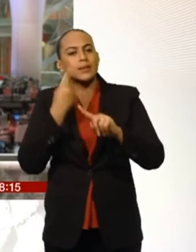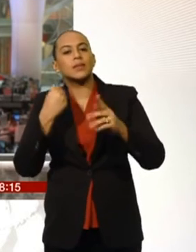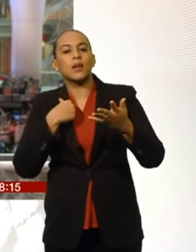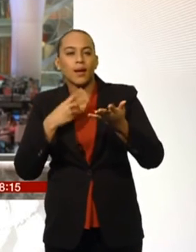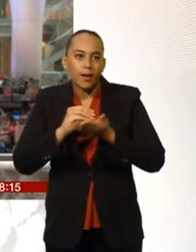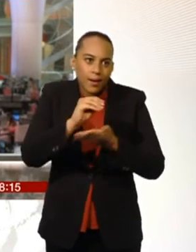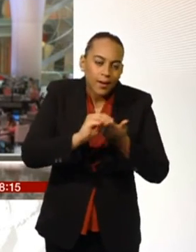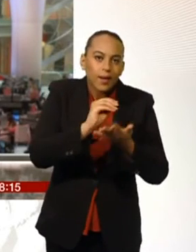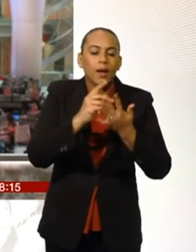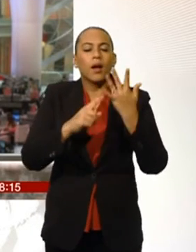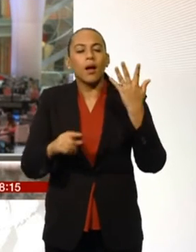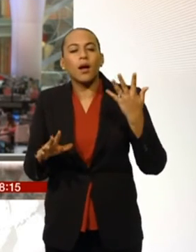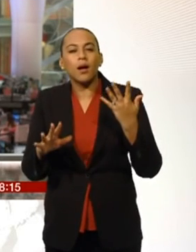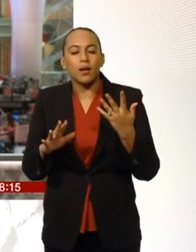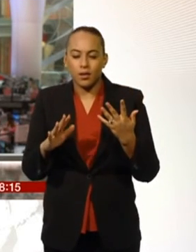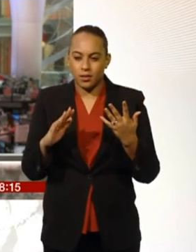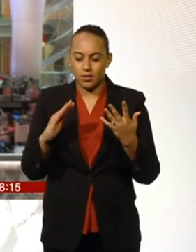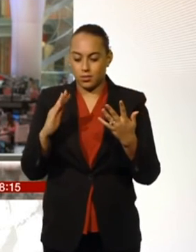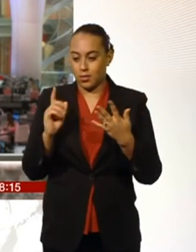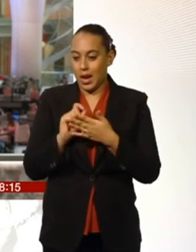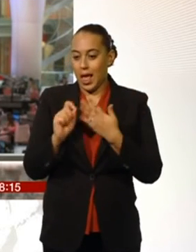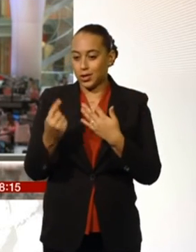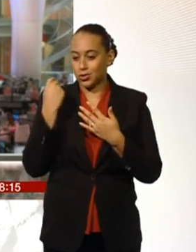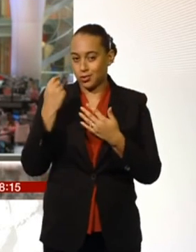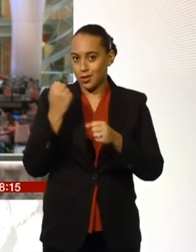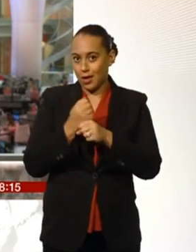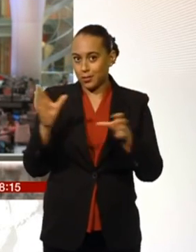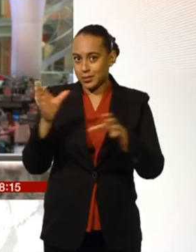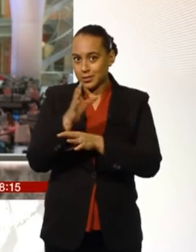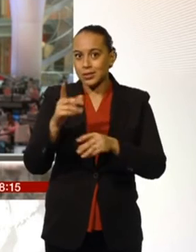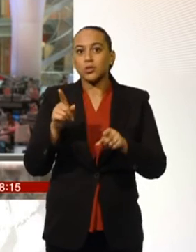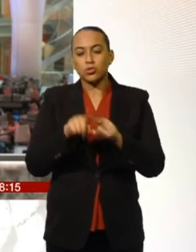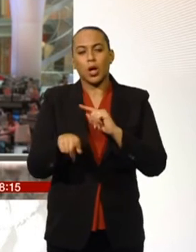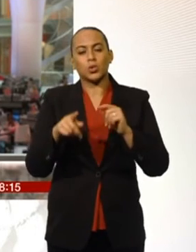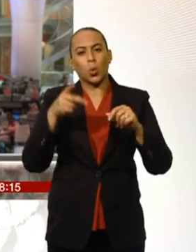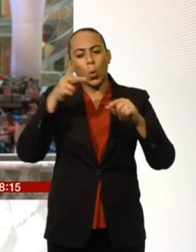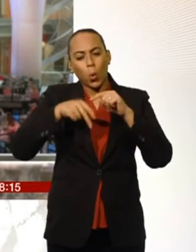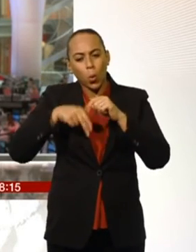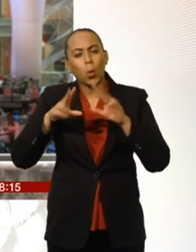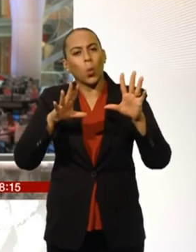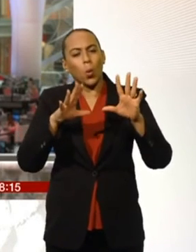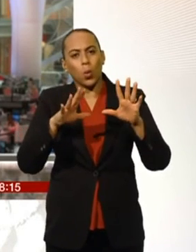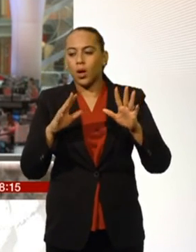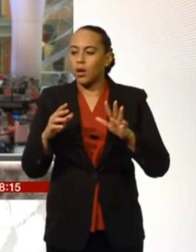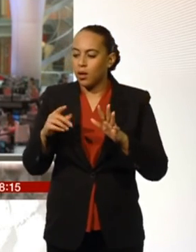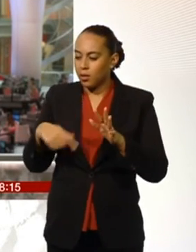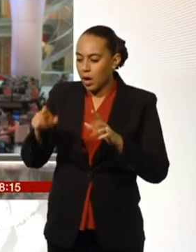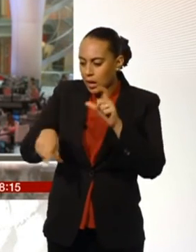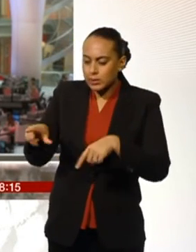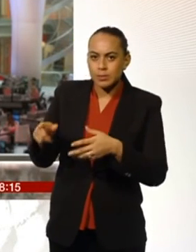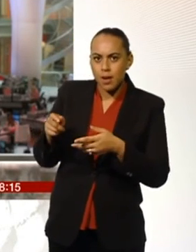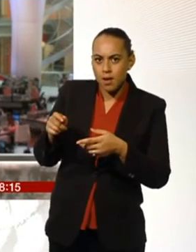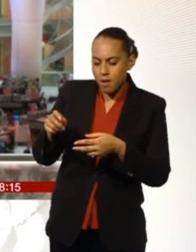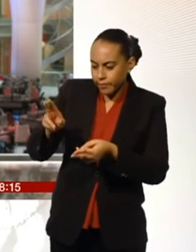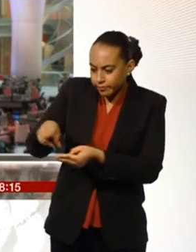debate around that since the general election in terms of trying to trim those costs back to reduce bills for customers. When you're looking at making a